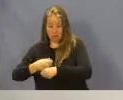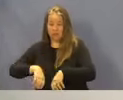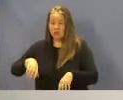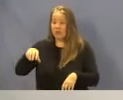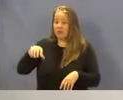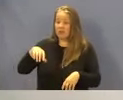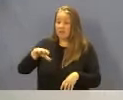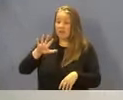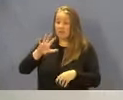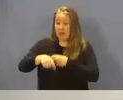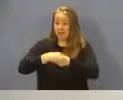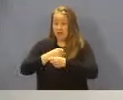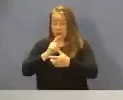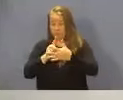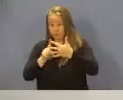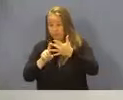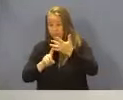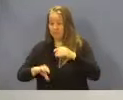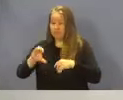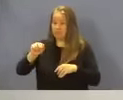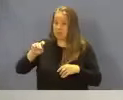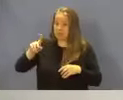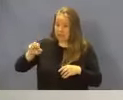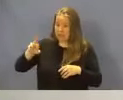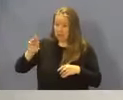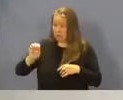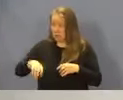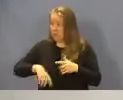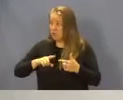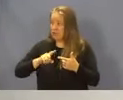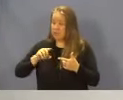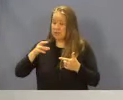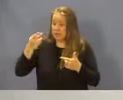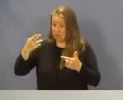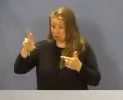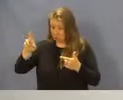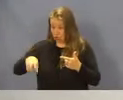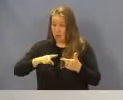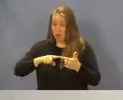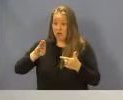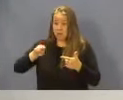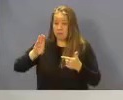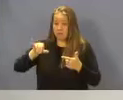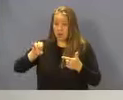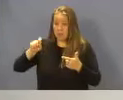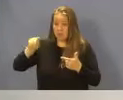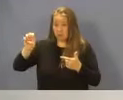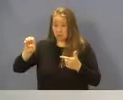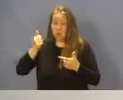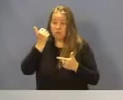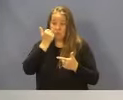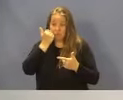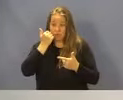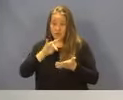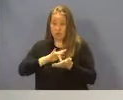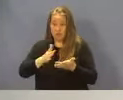A series of five-year milestones. Candice Rose and all HR. Bobby Stone at the Board of Dentistry and